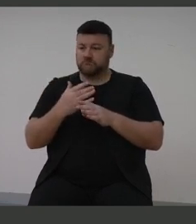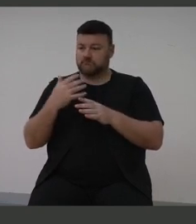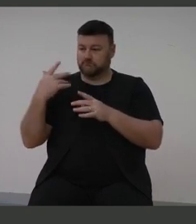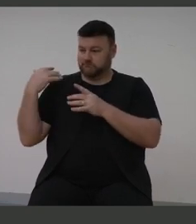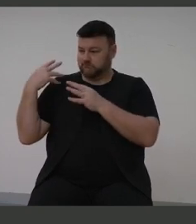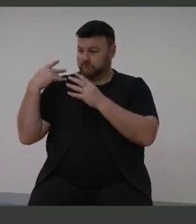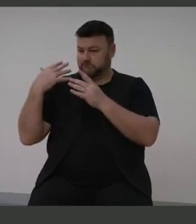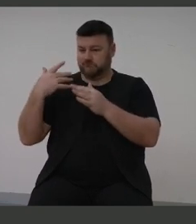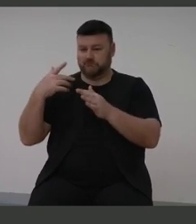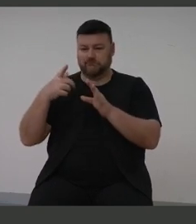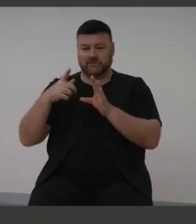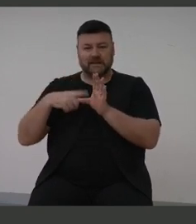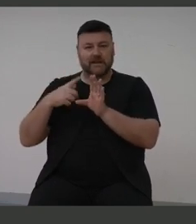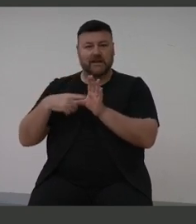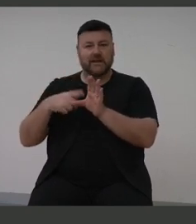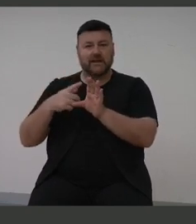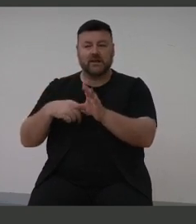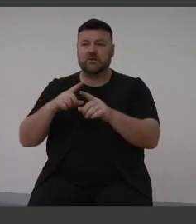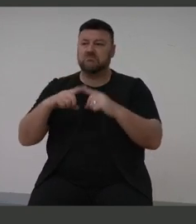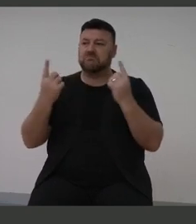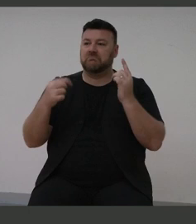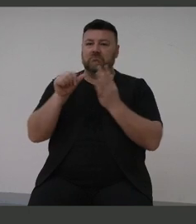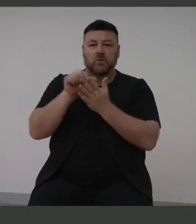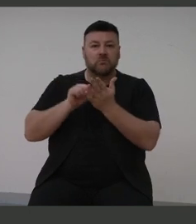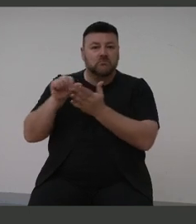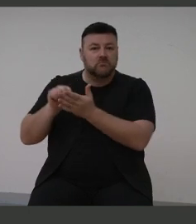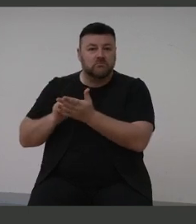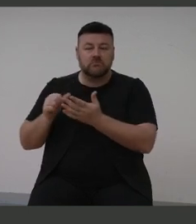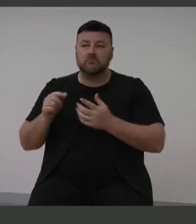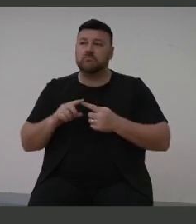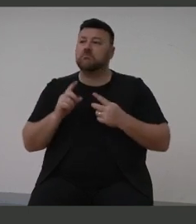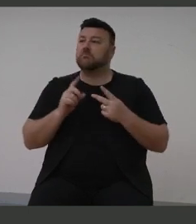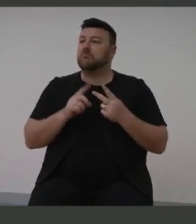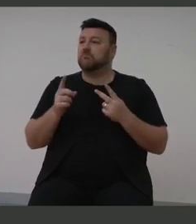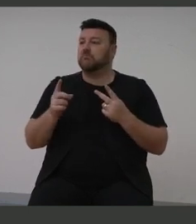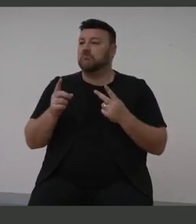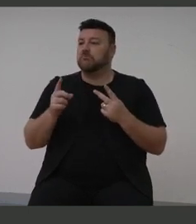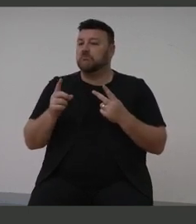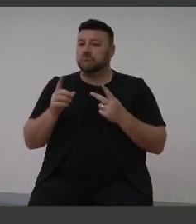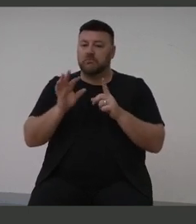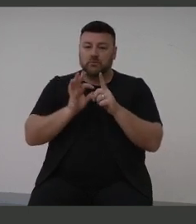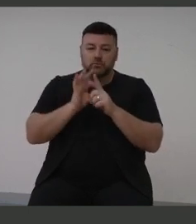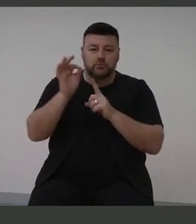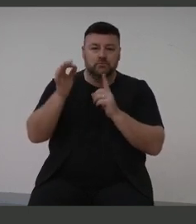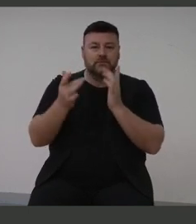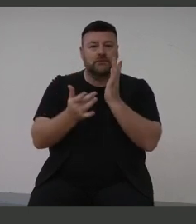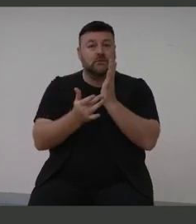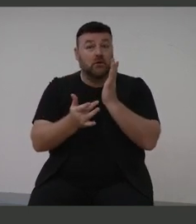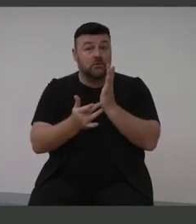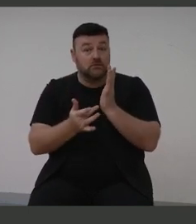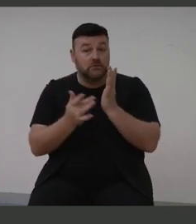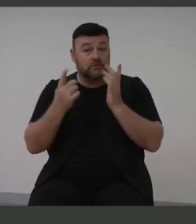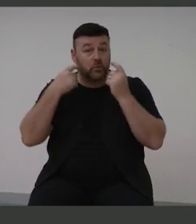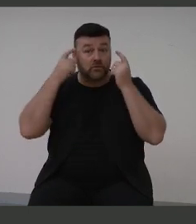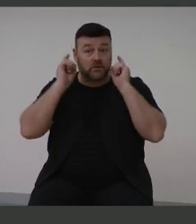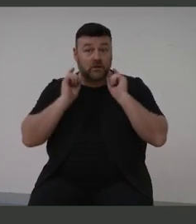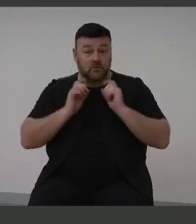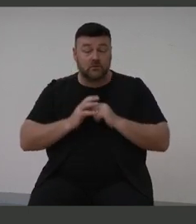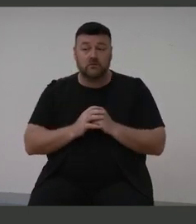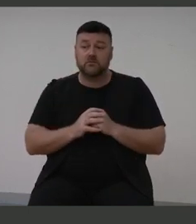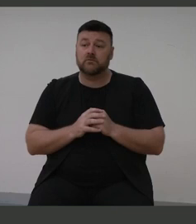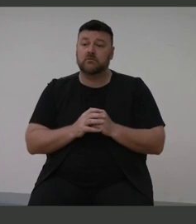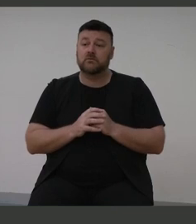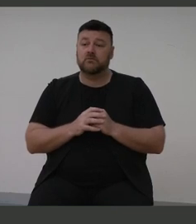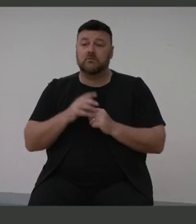through medical procedures, through improved enhanced hearing aids, with the